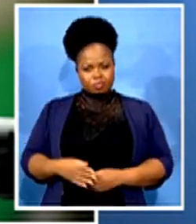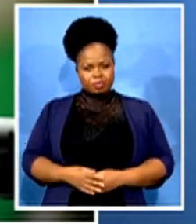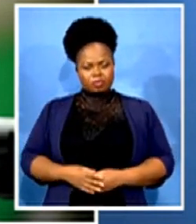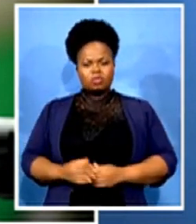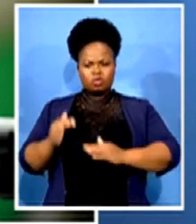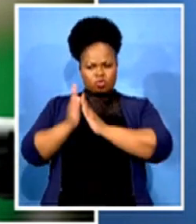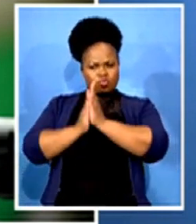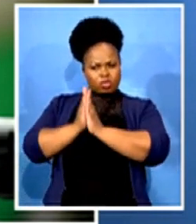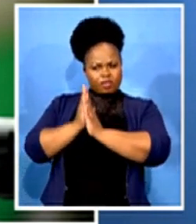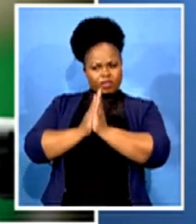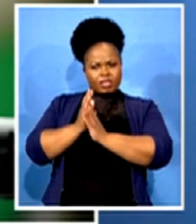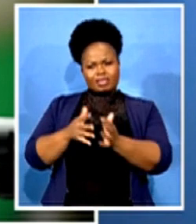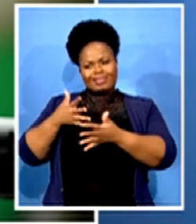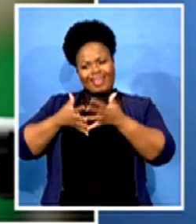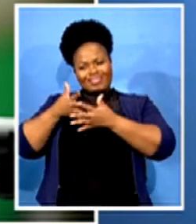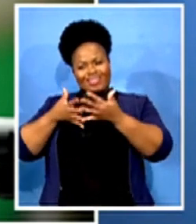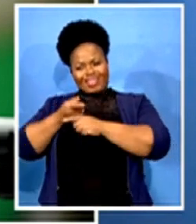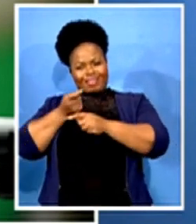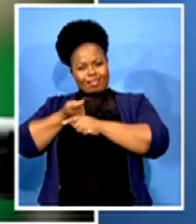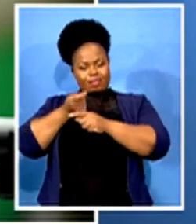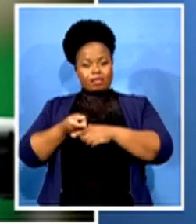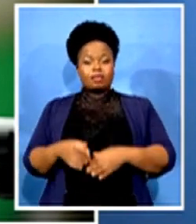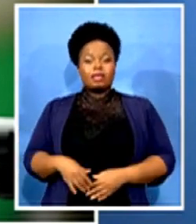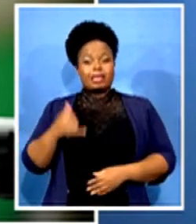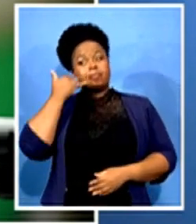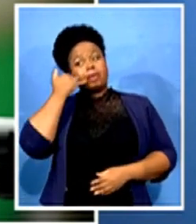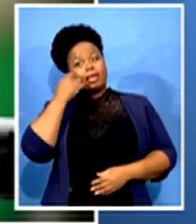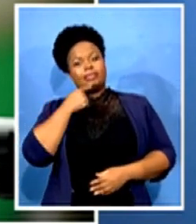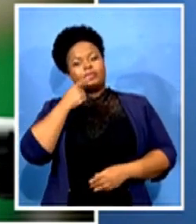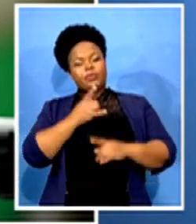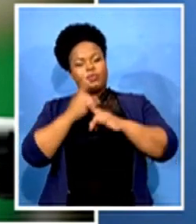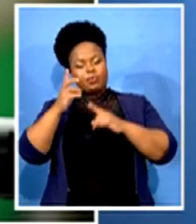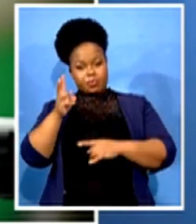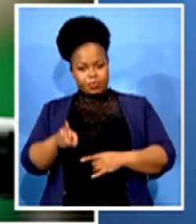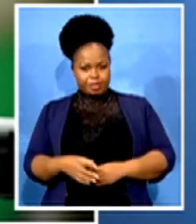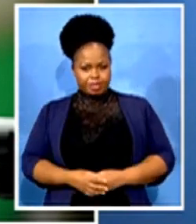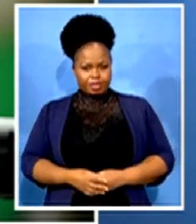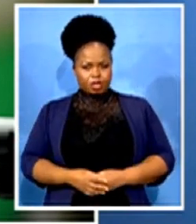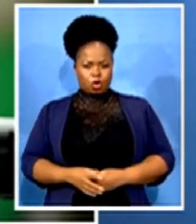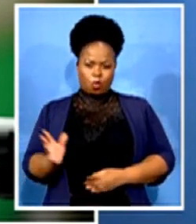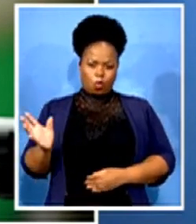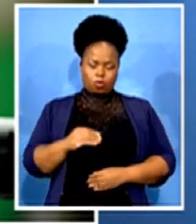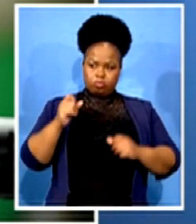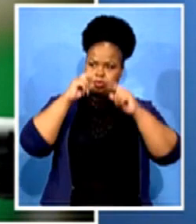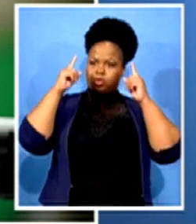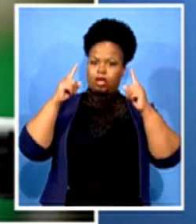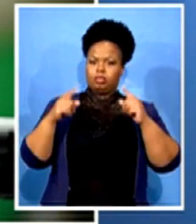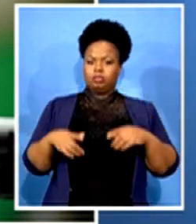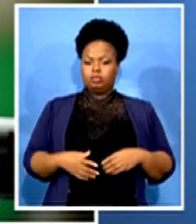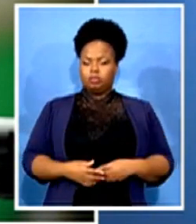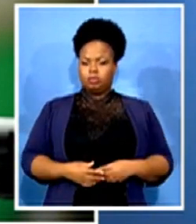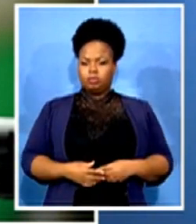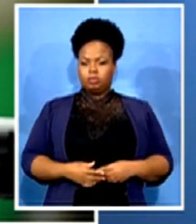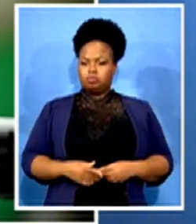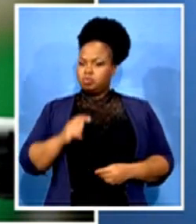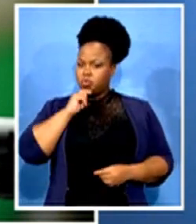the baggy is going to win. Everybody was surprised when uh when when he lost because